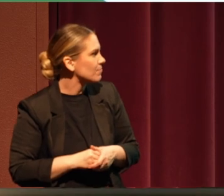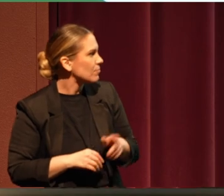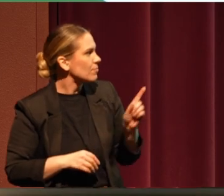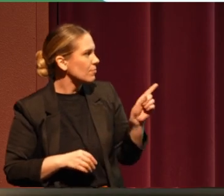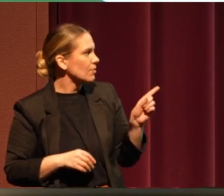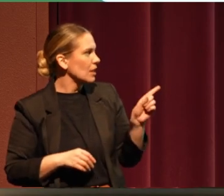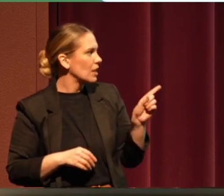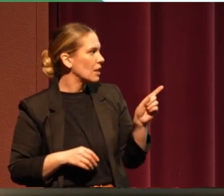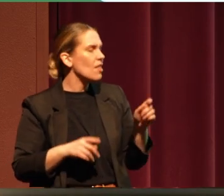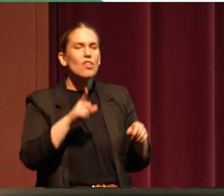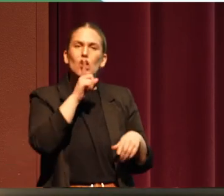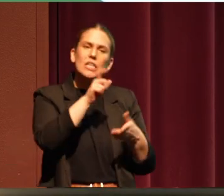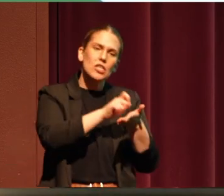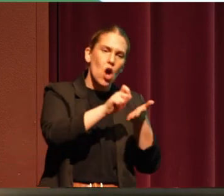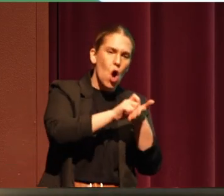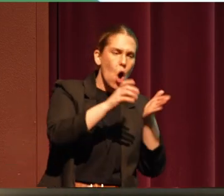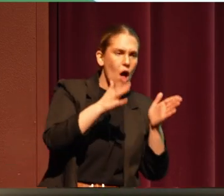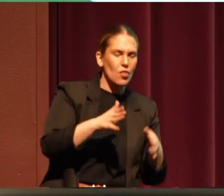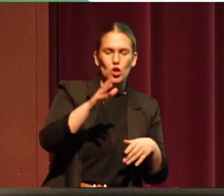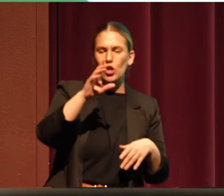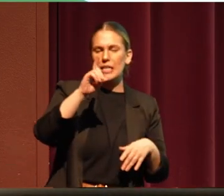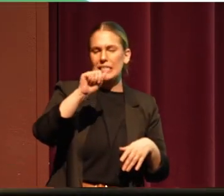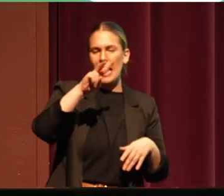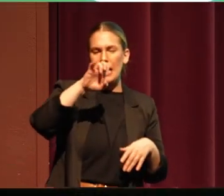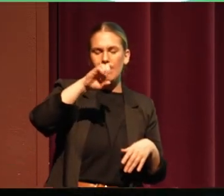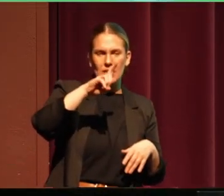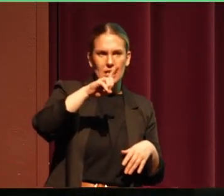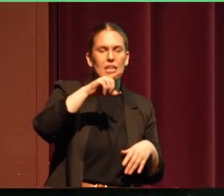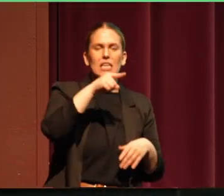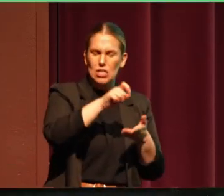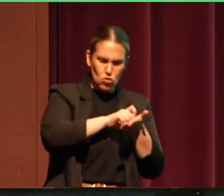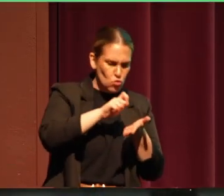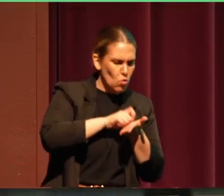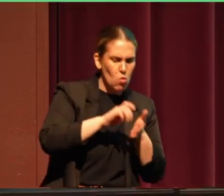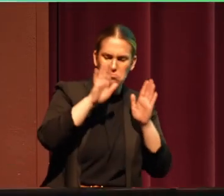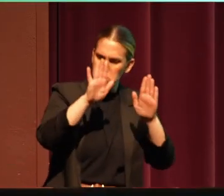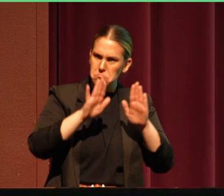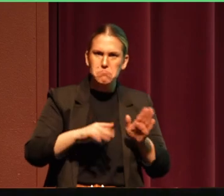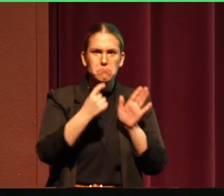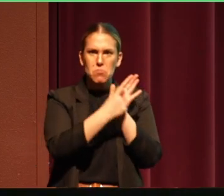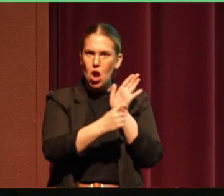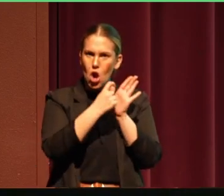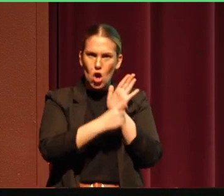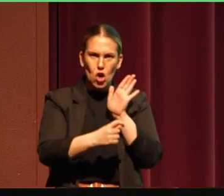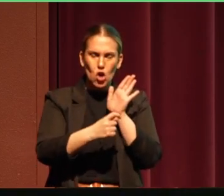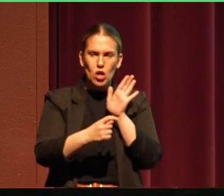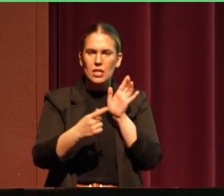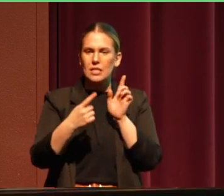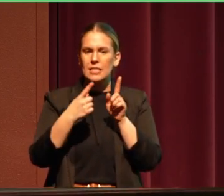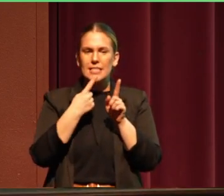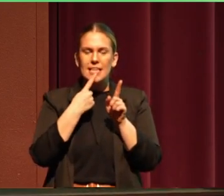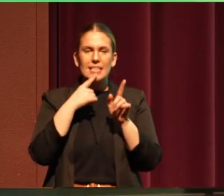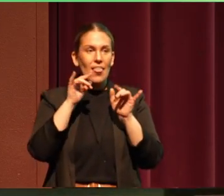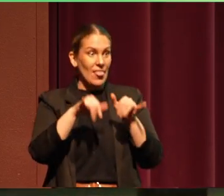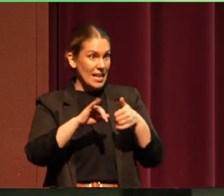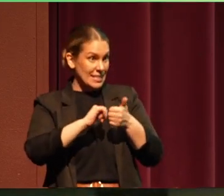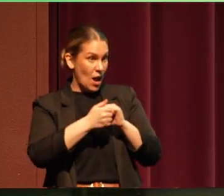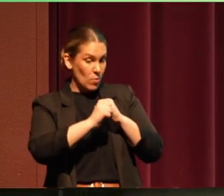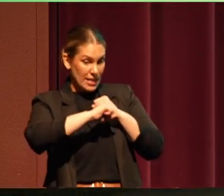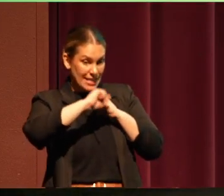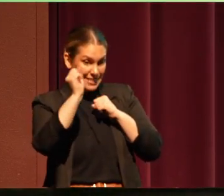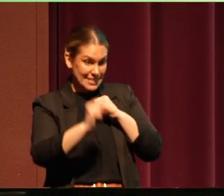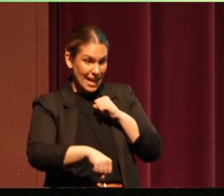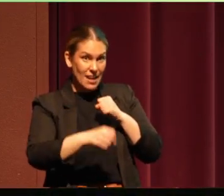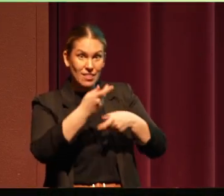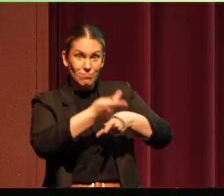There's an Ojibwe author. His name is David Ture. And he wrote an excellent article on that's the way to extend stewardship to tribal nations